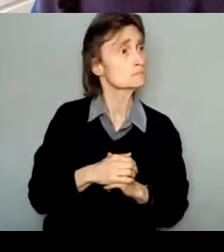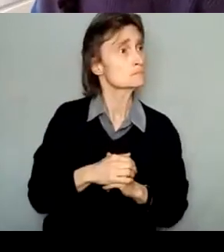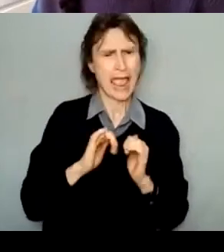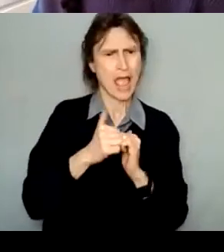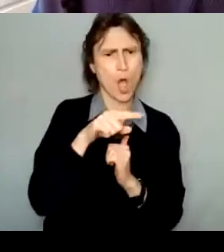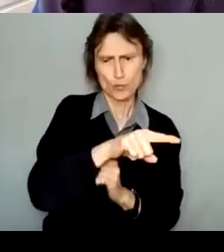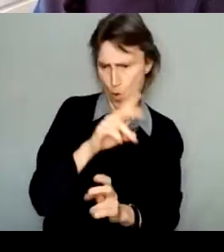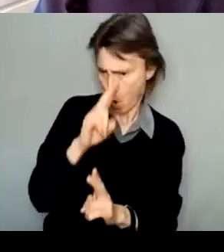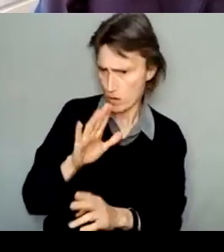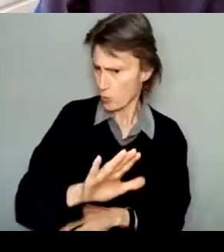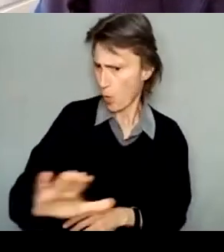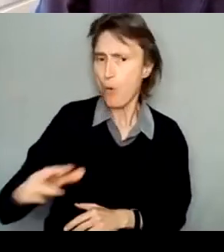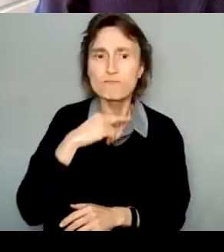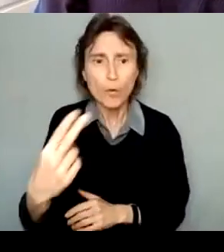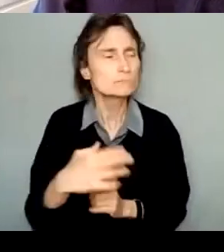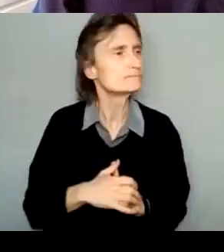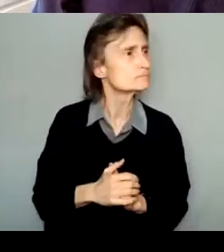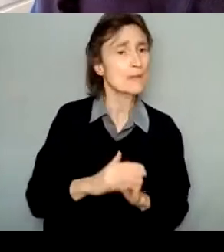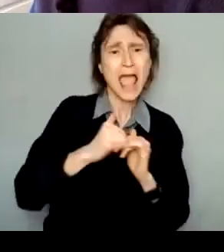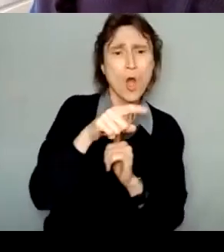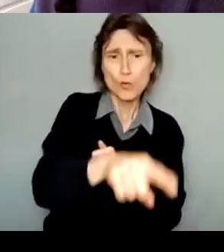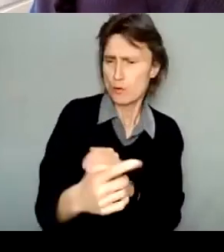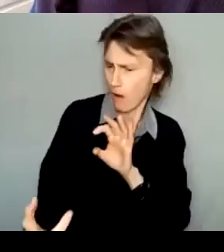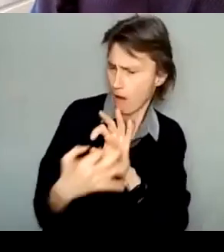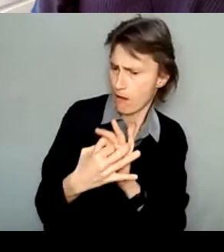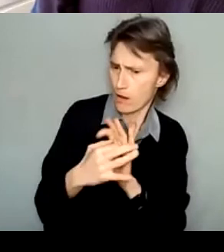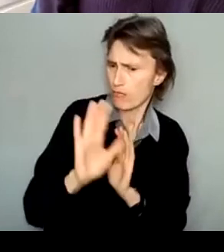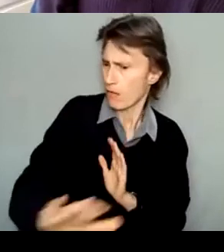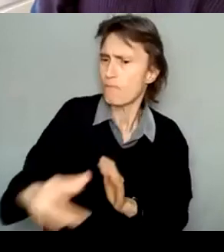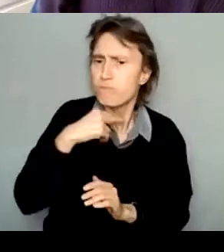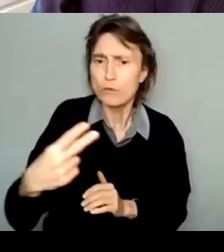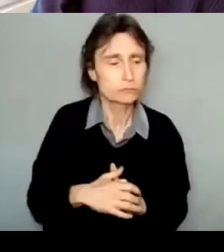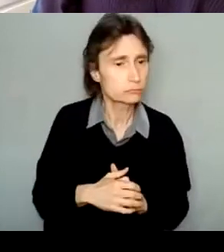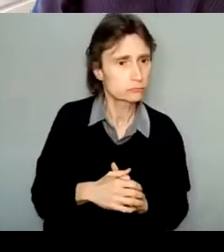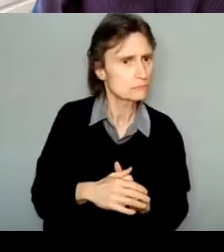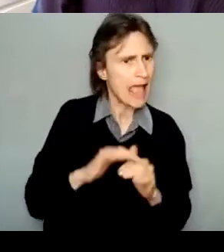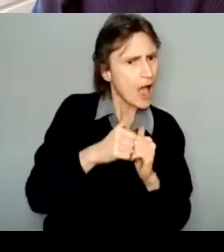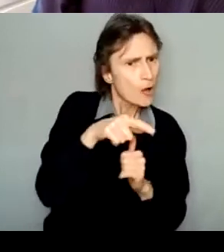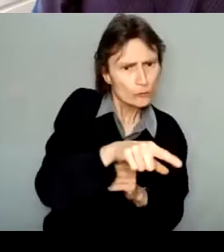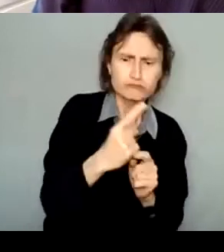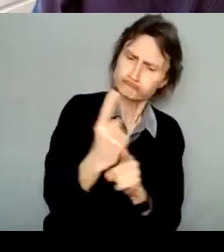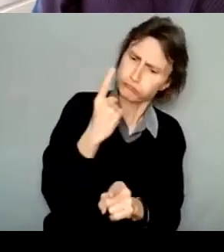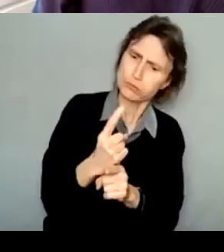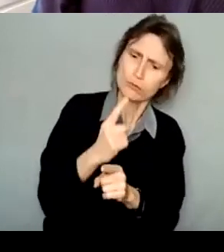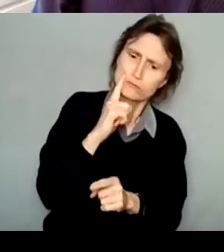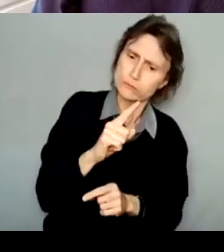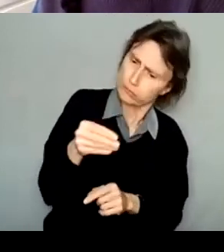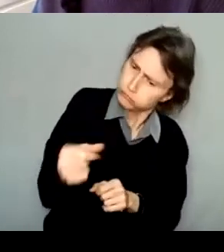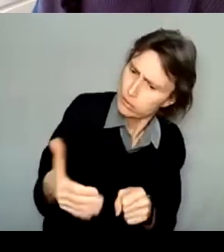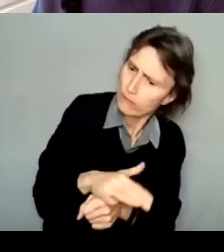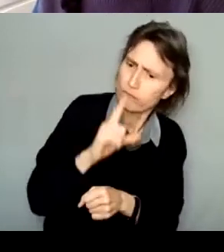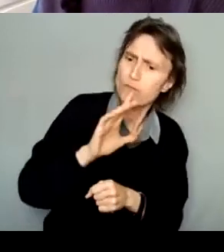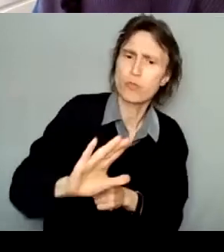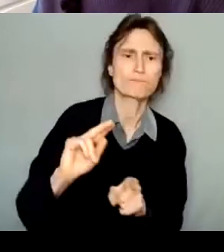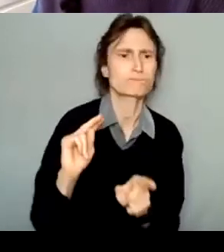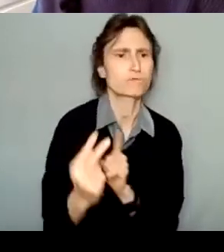Are those involved being equitably compensated? Like artistic impact, consider what your own measures